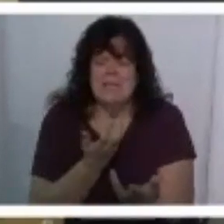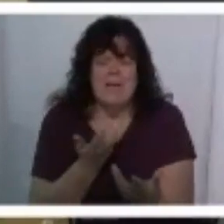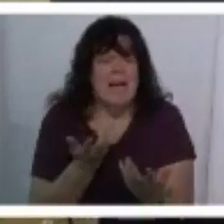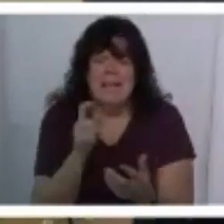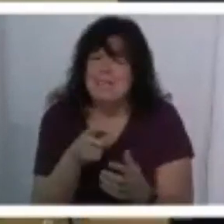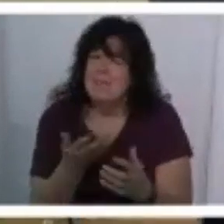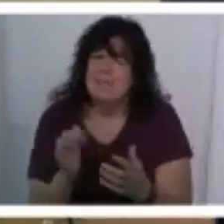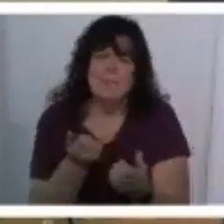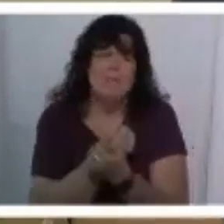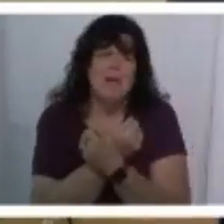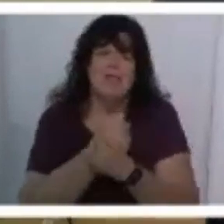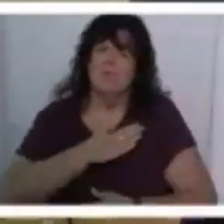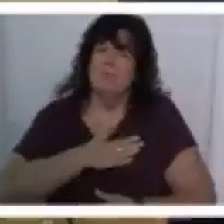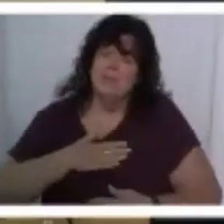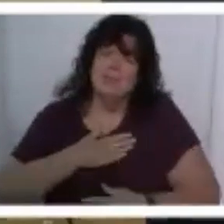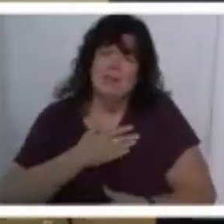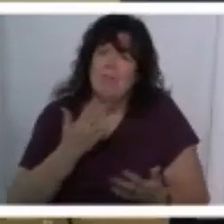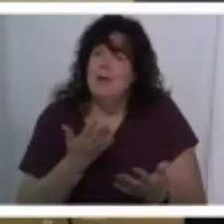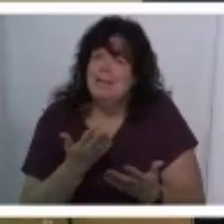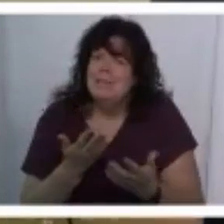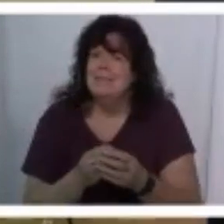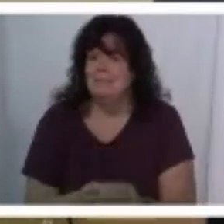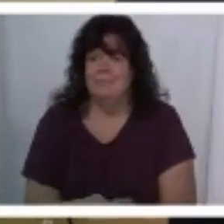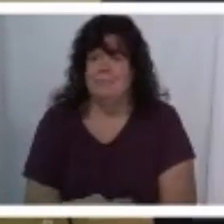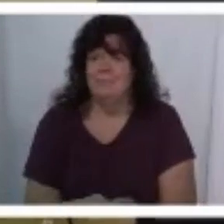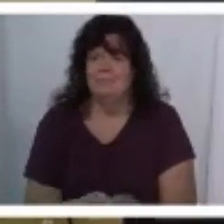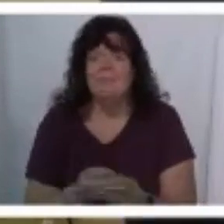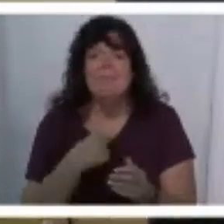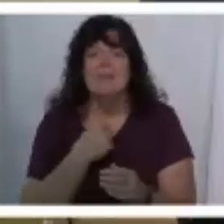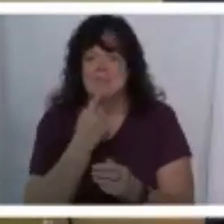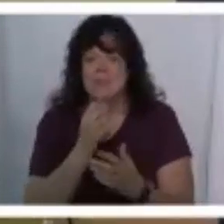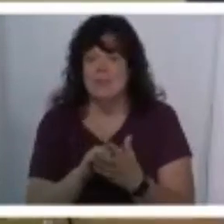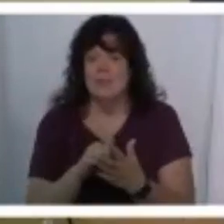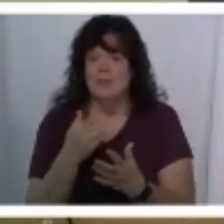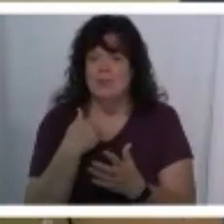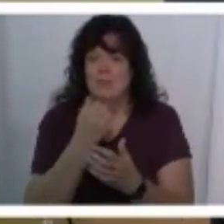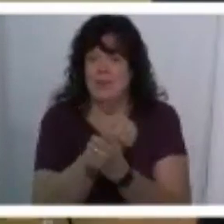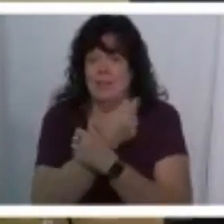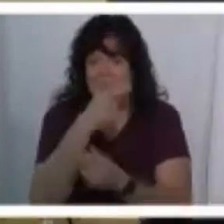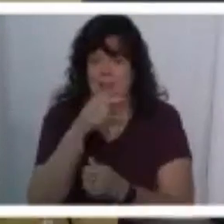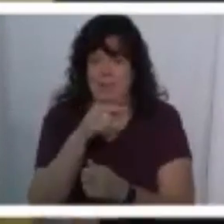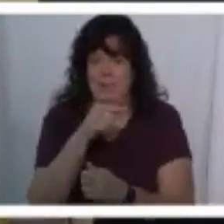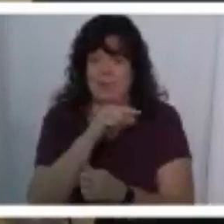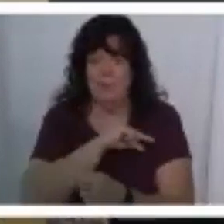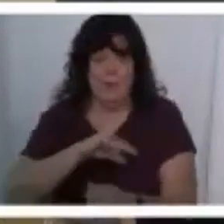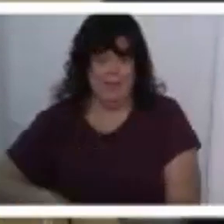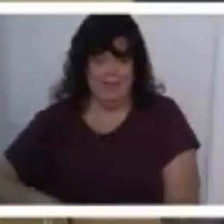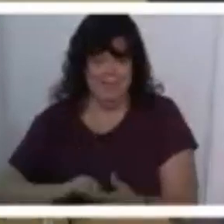and hang on i was told that you have a love for queen is that right